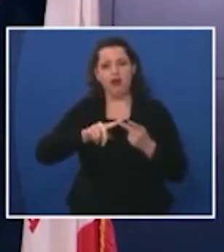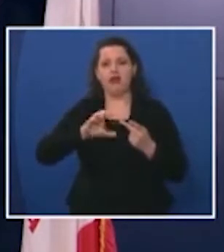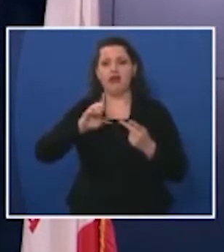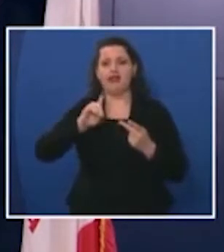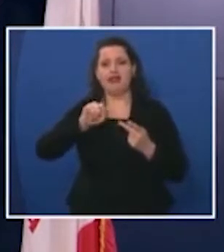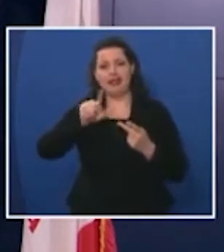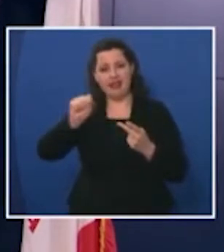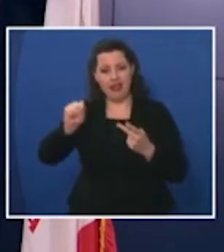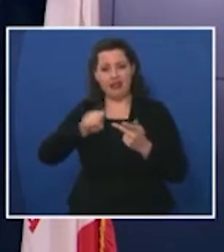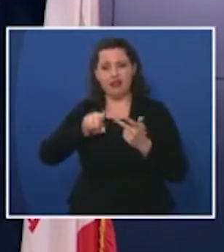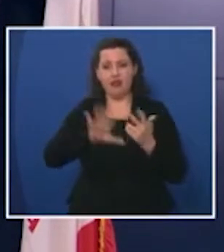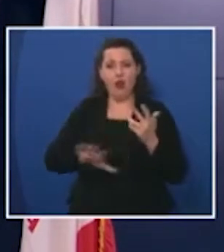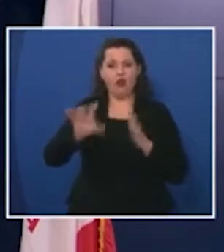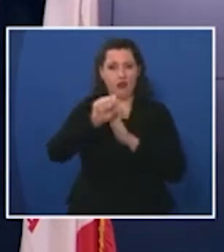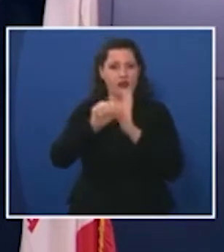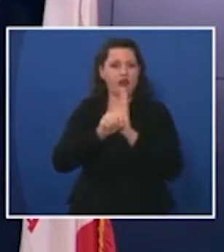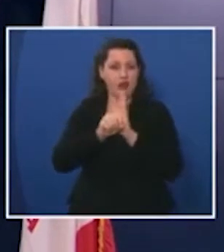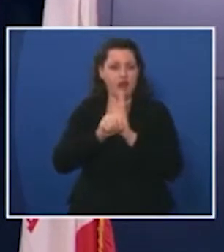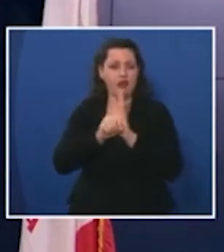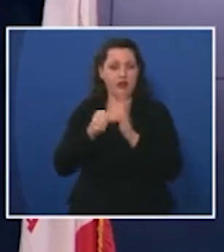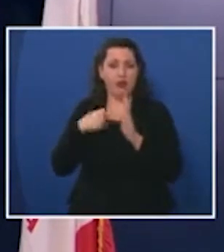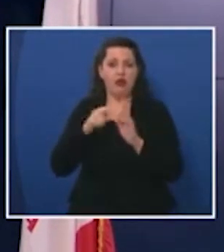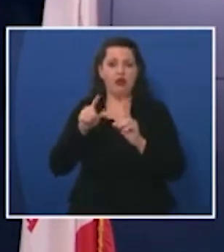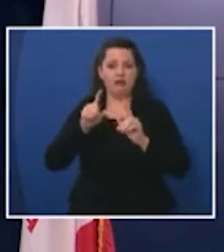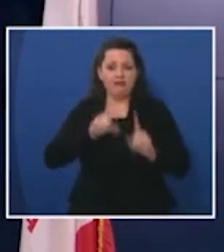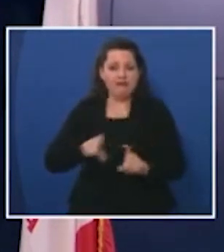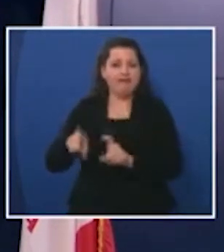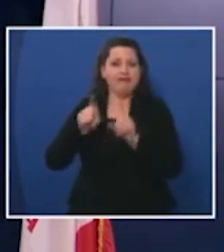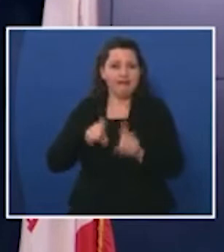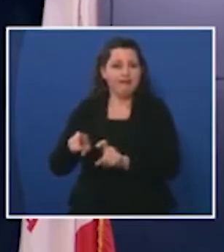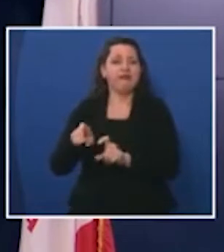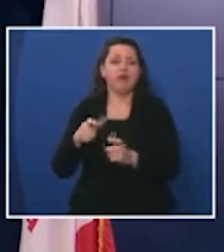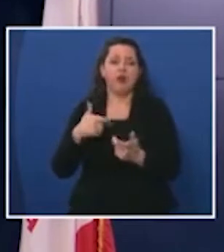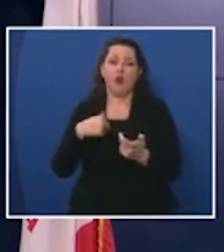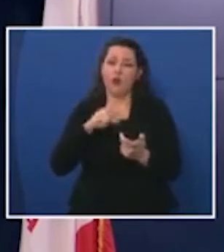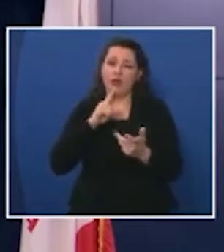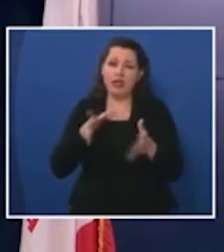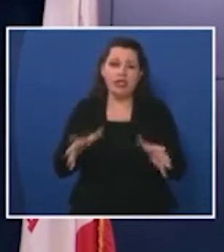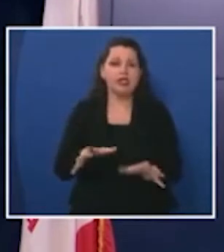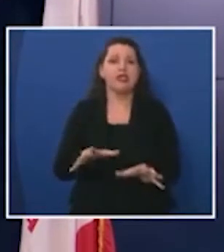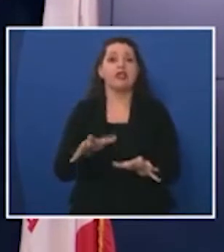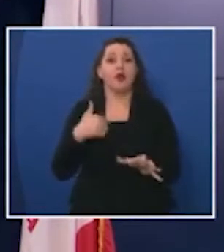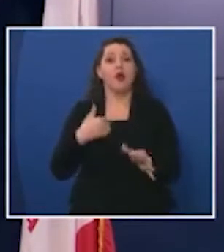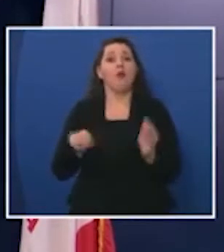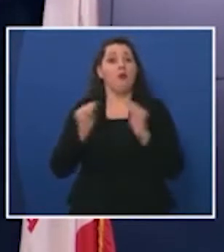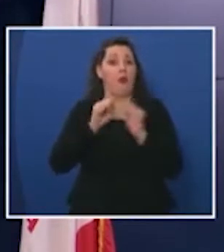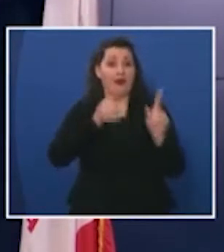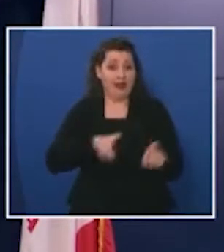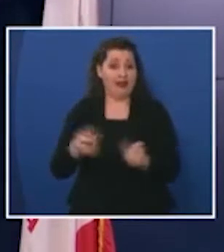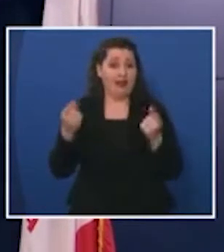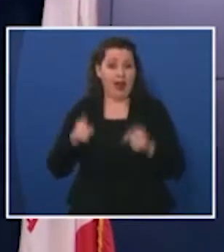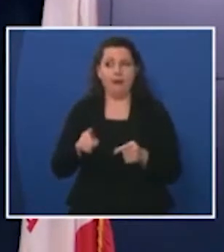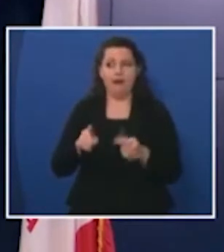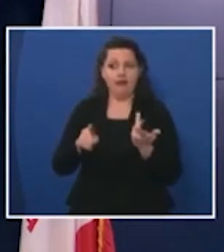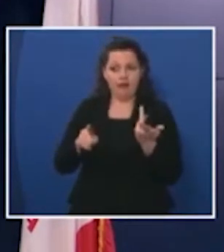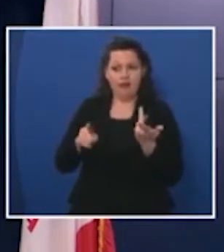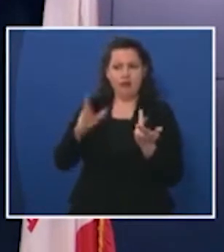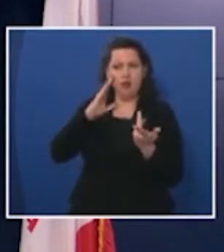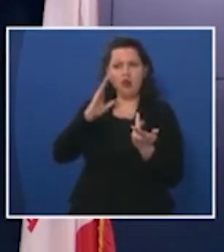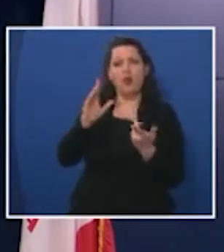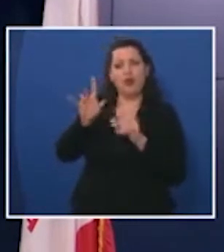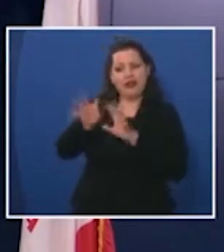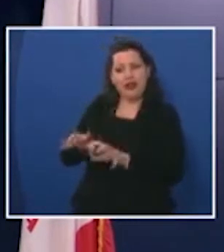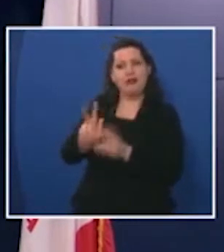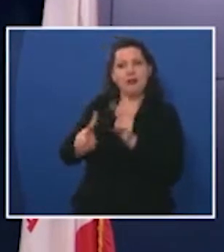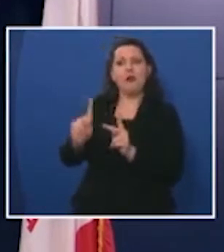throughout the state so that they were being very proactive from that perspective so as we increase testing especially in the hot spots we're going to see our